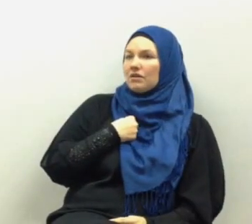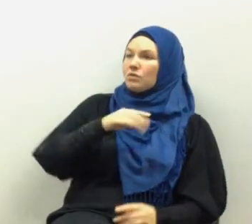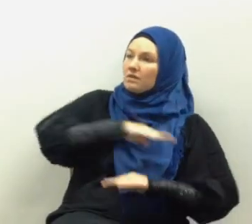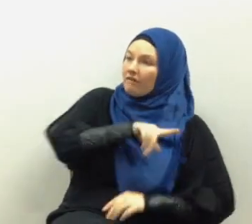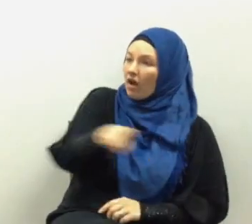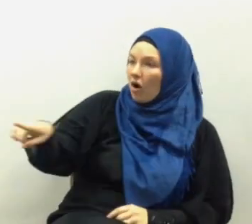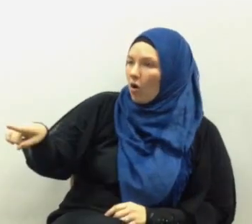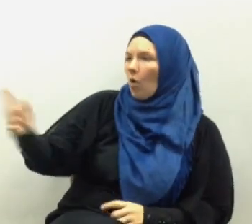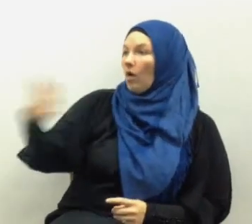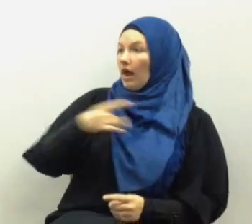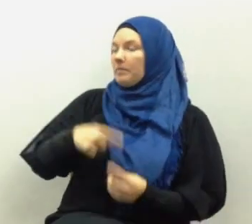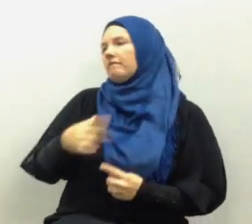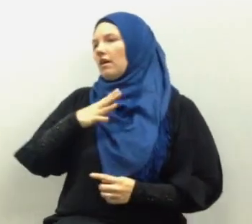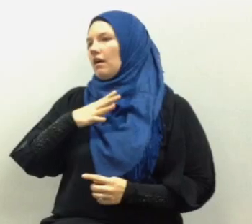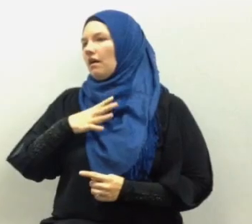to please people